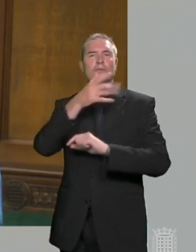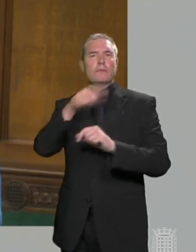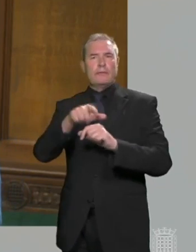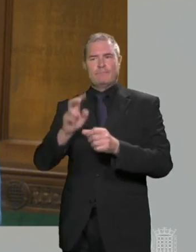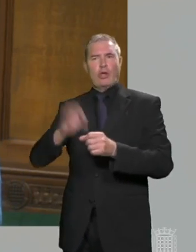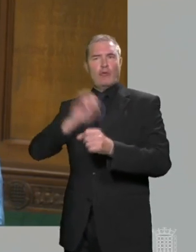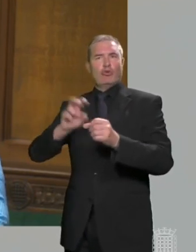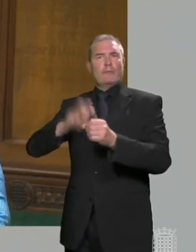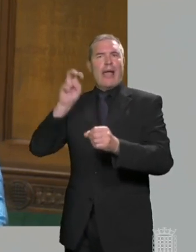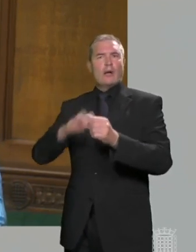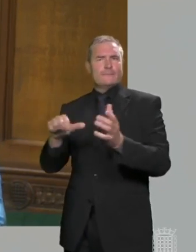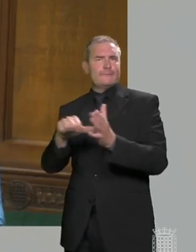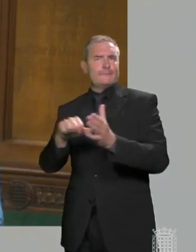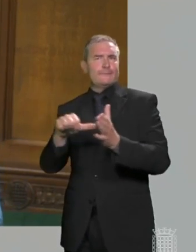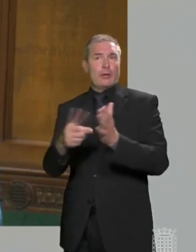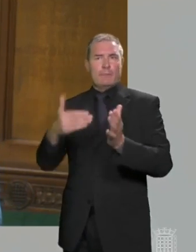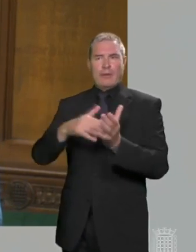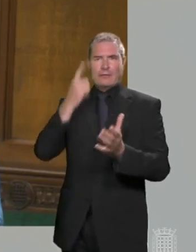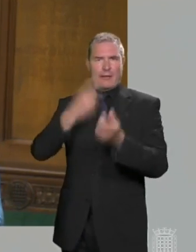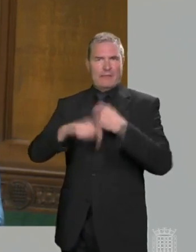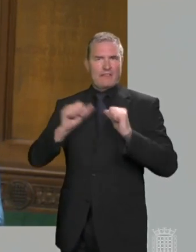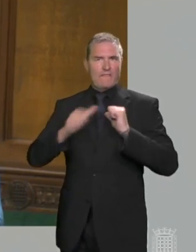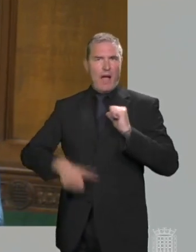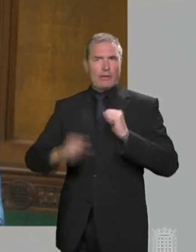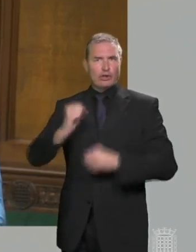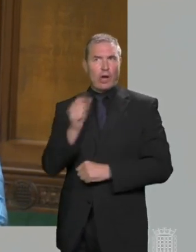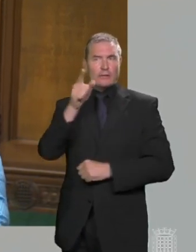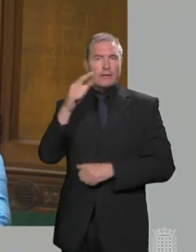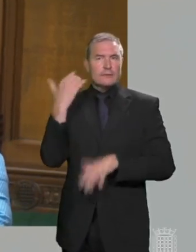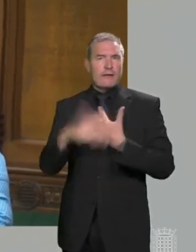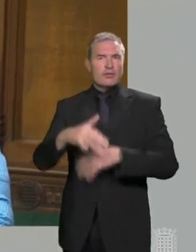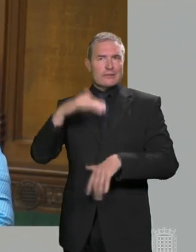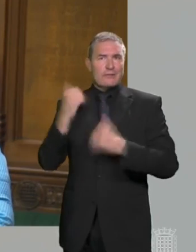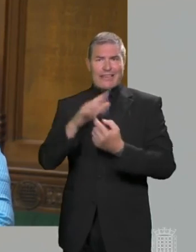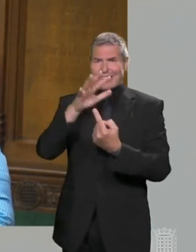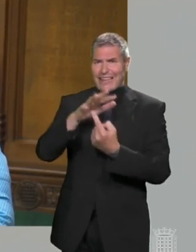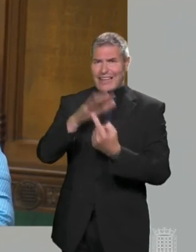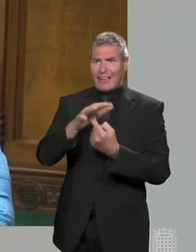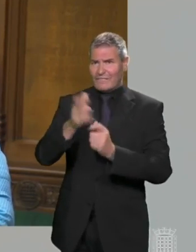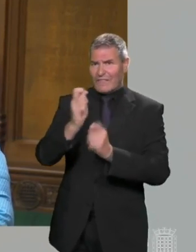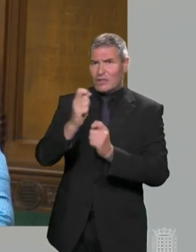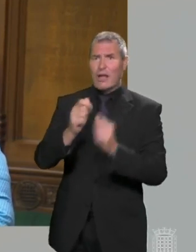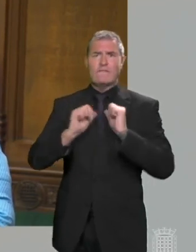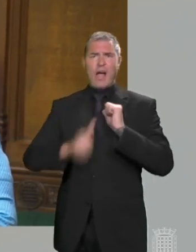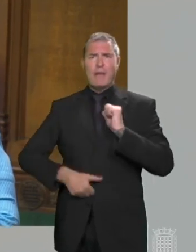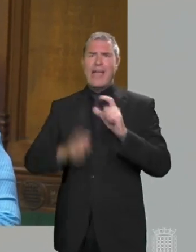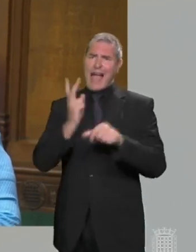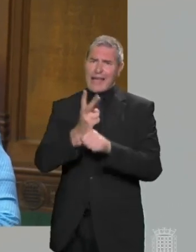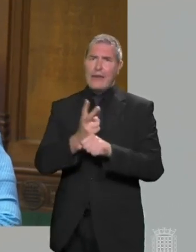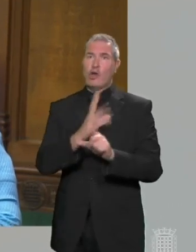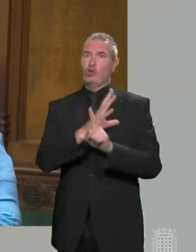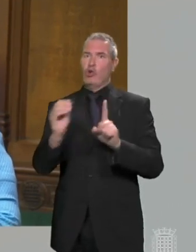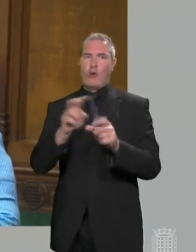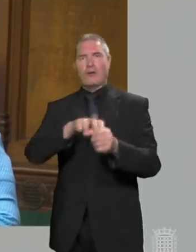And now Scottish farming will be sacrificed. Again, it's Scotland's key industries which will bear the brunt of a Tory Brexit